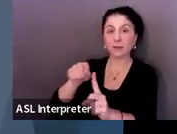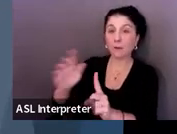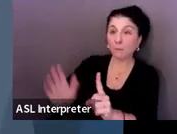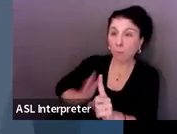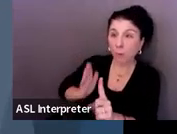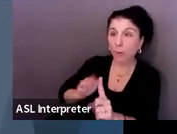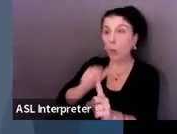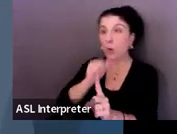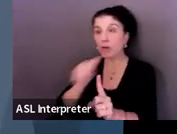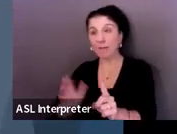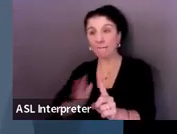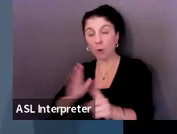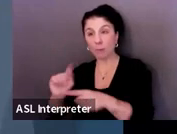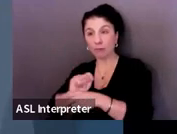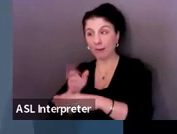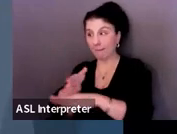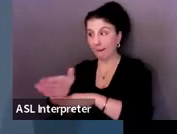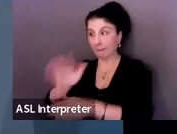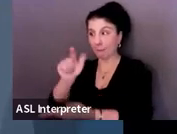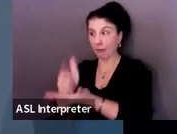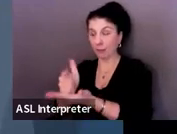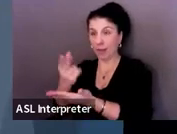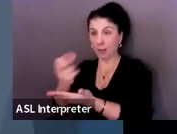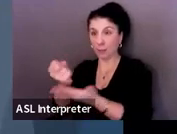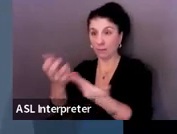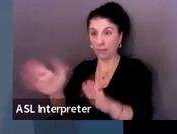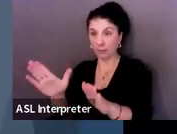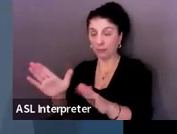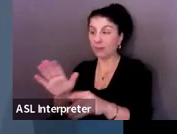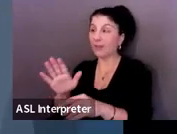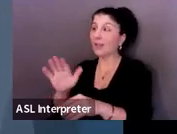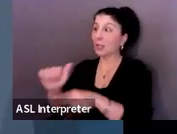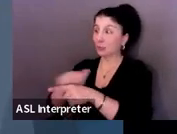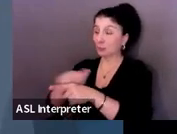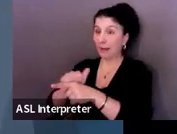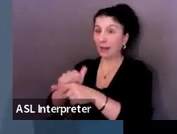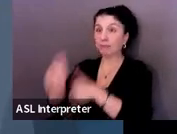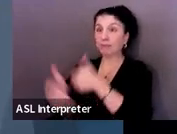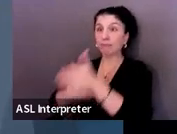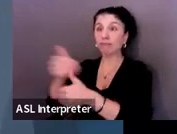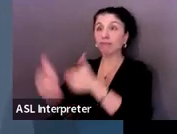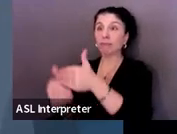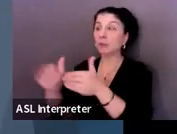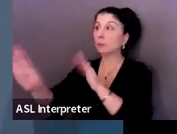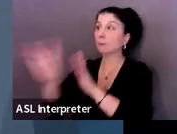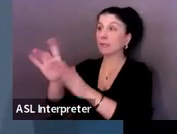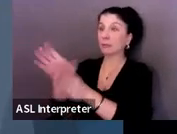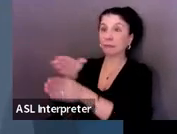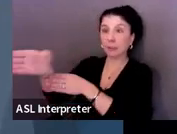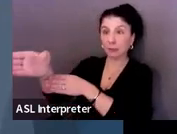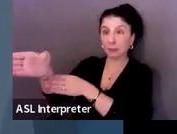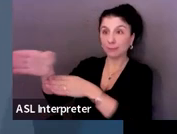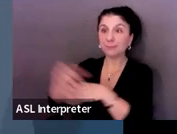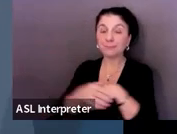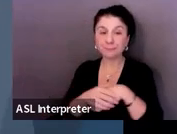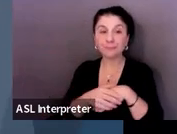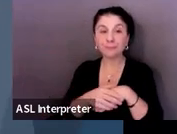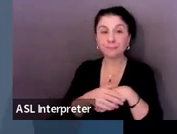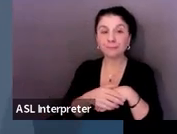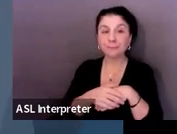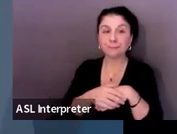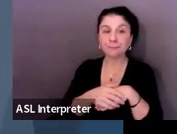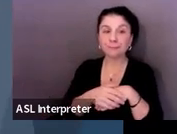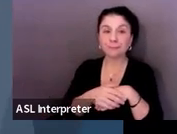will receive after high school that will enable them to make progress towards a chosen career. And these are written as